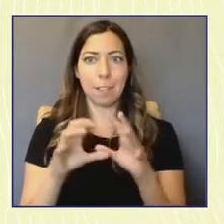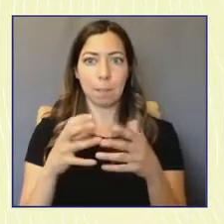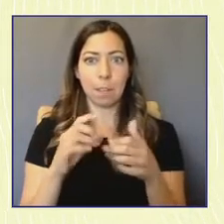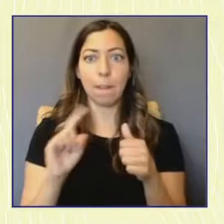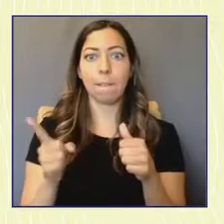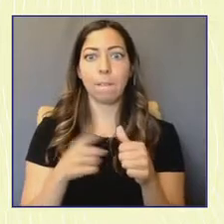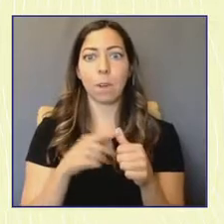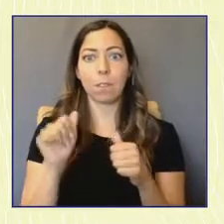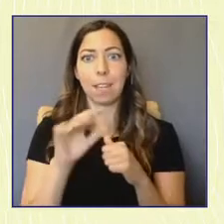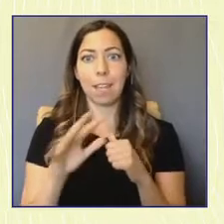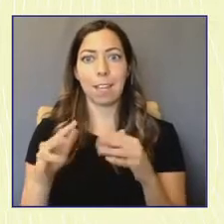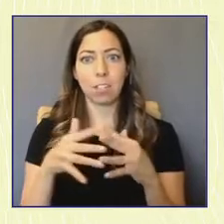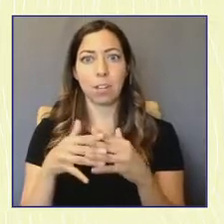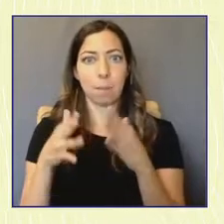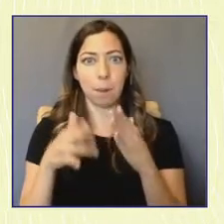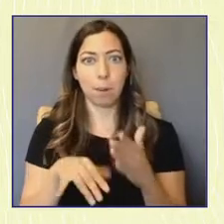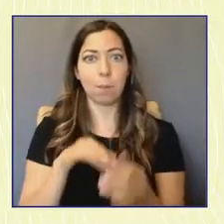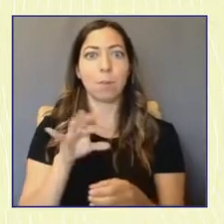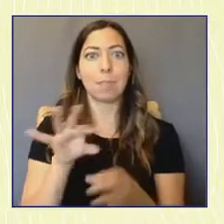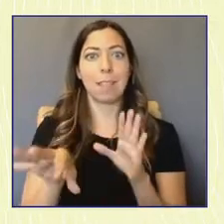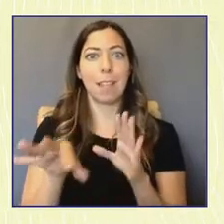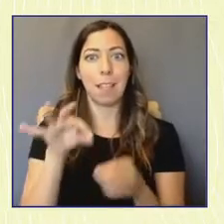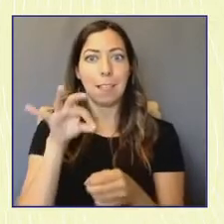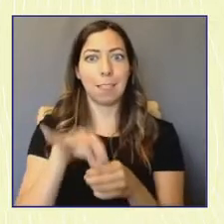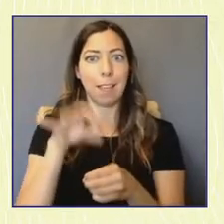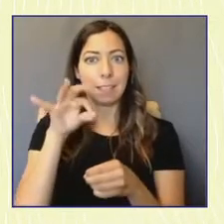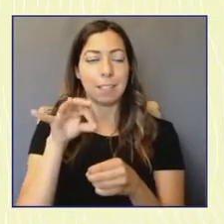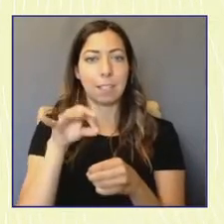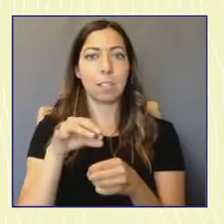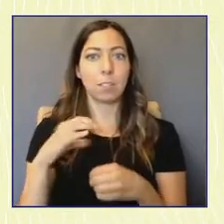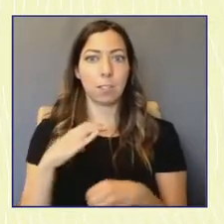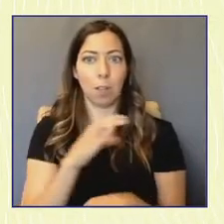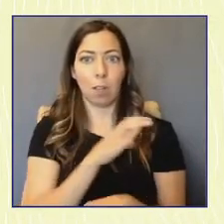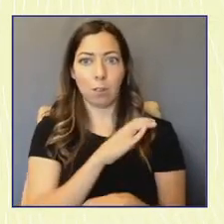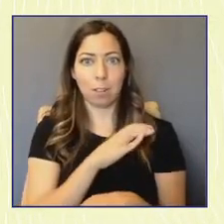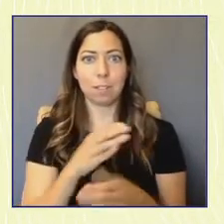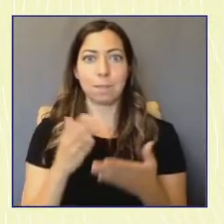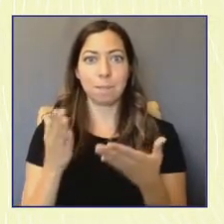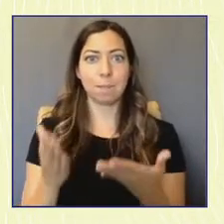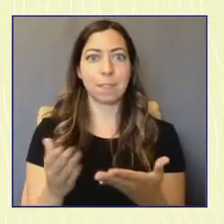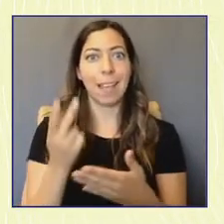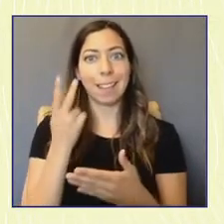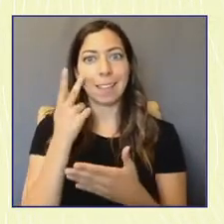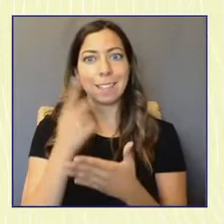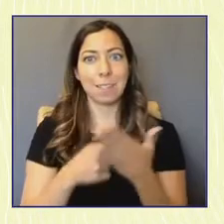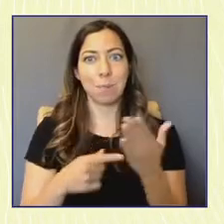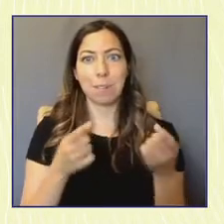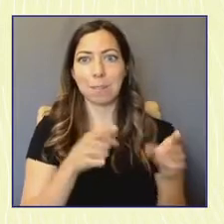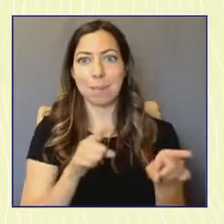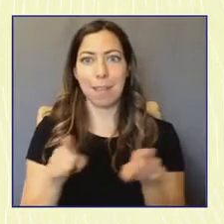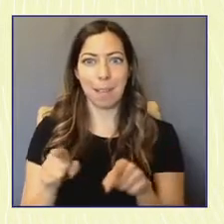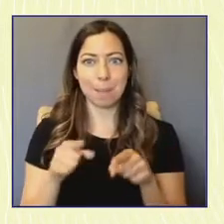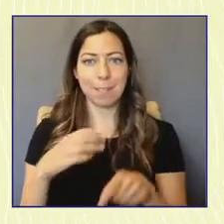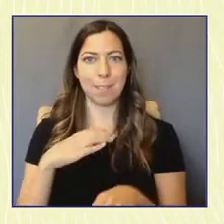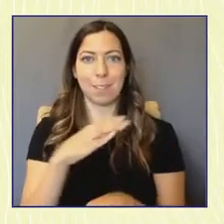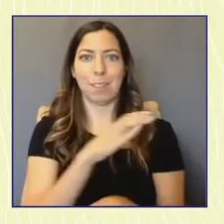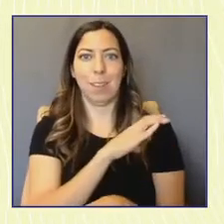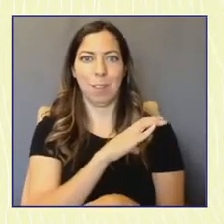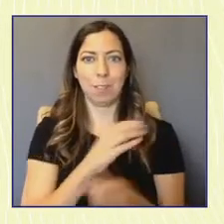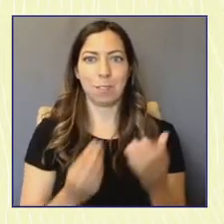to be elected to the United States Congress. Let's hear what the Congresswoman tells us she has been up to in Congress to help grow voters.